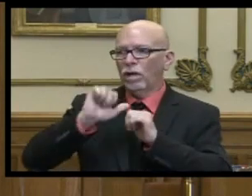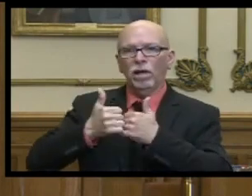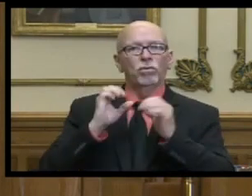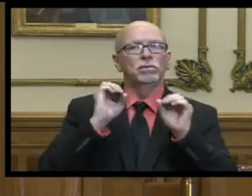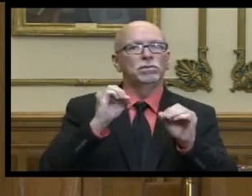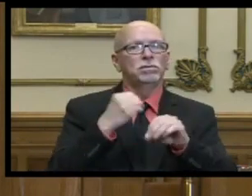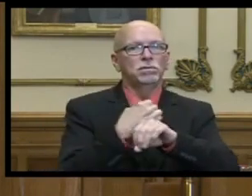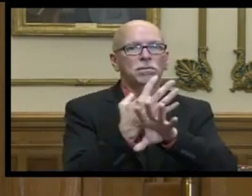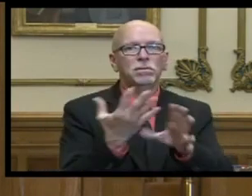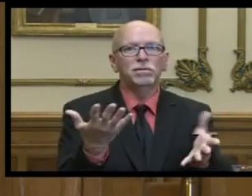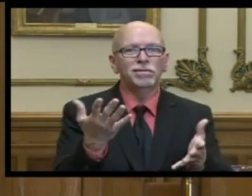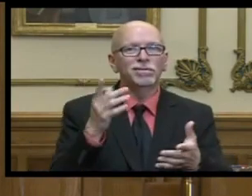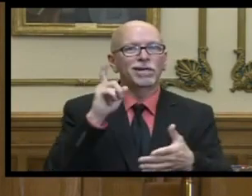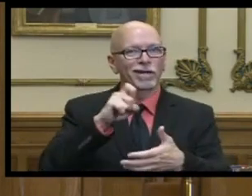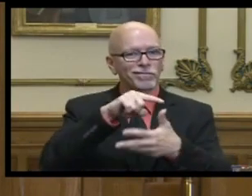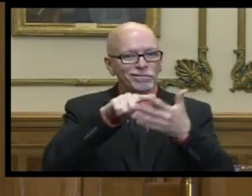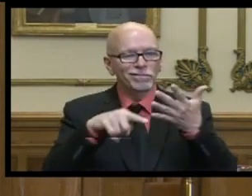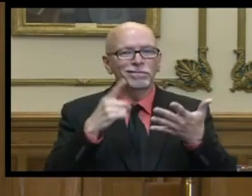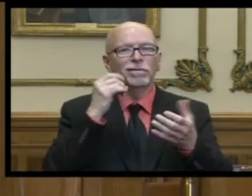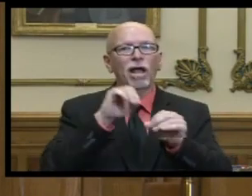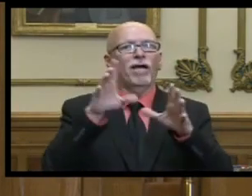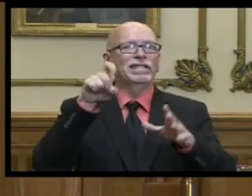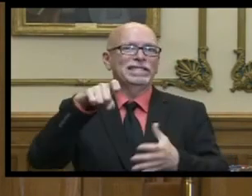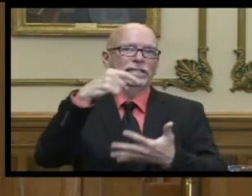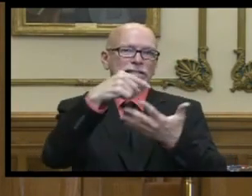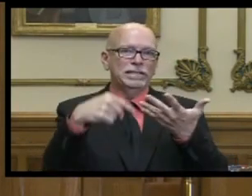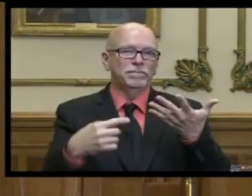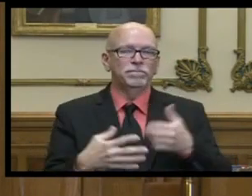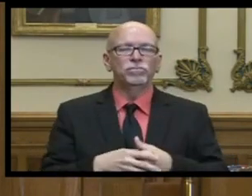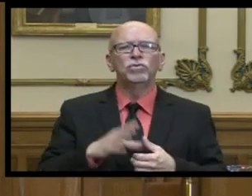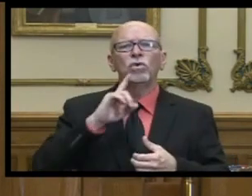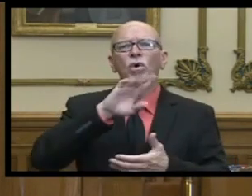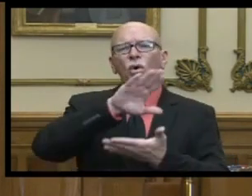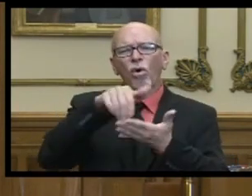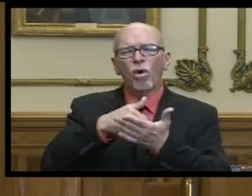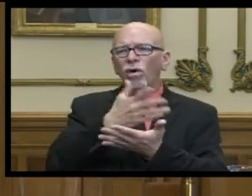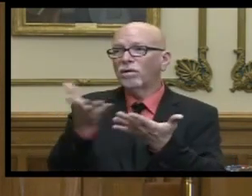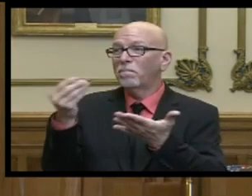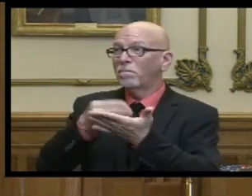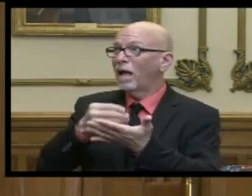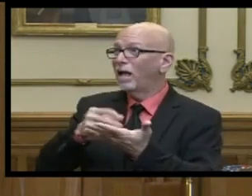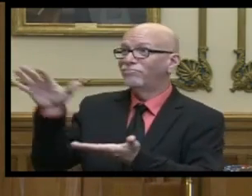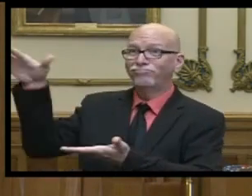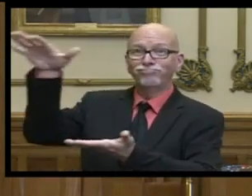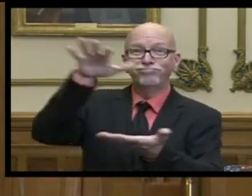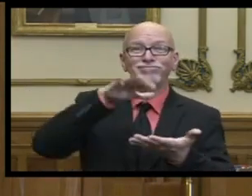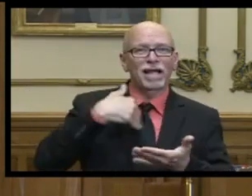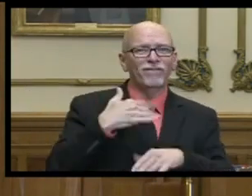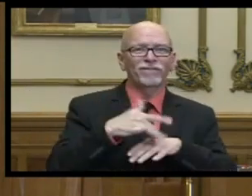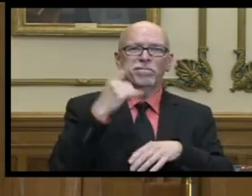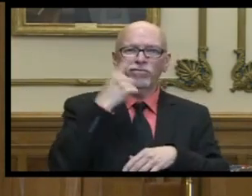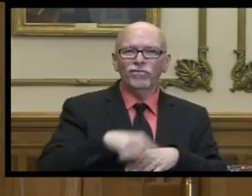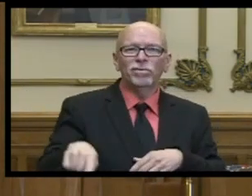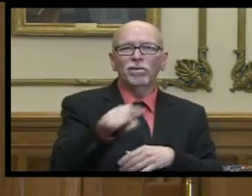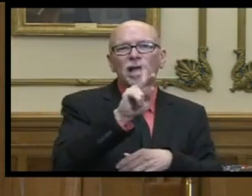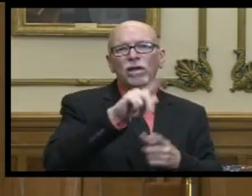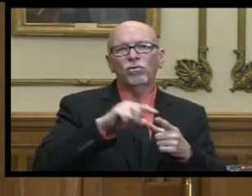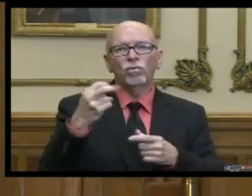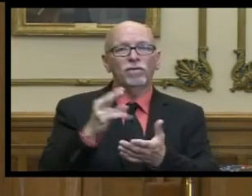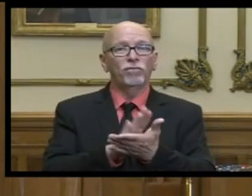in a uh remote learning environment so all of these resources will be available to k through 12.